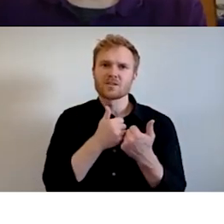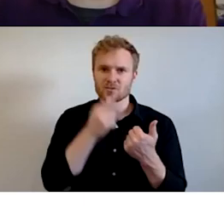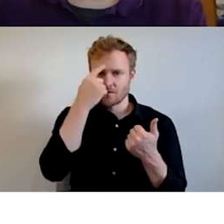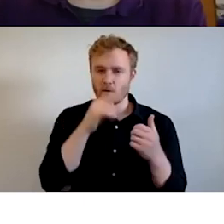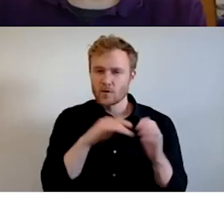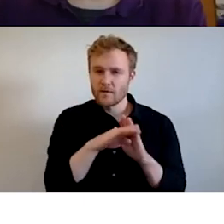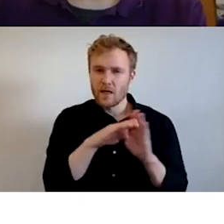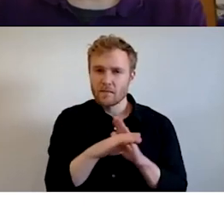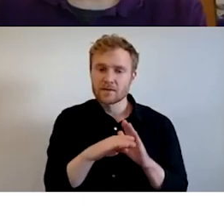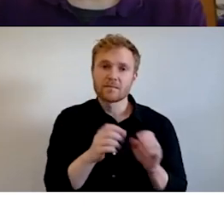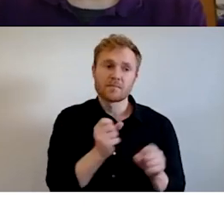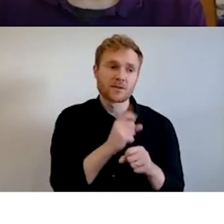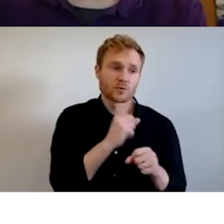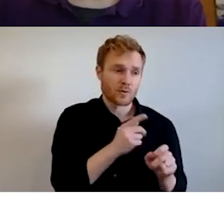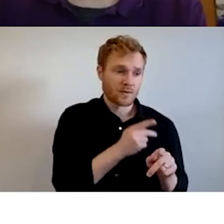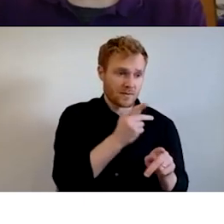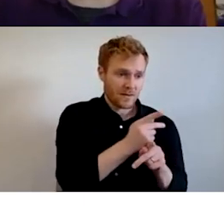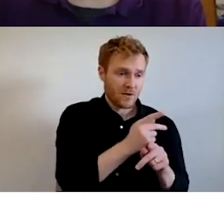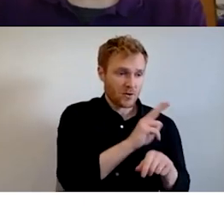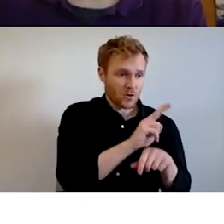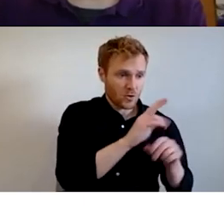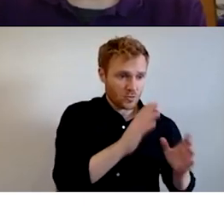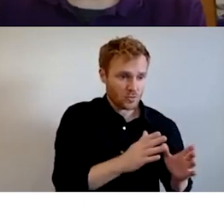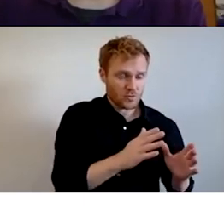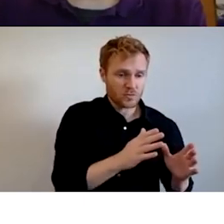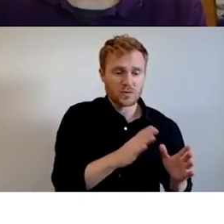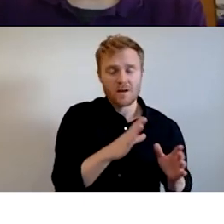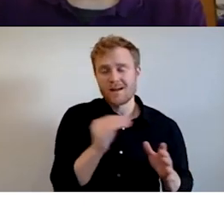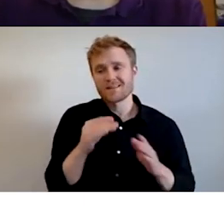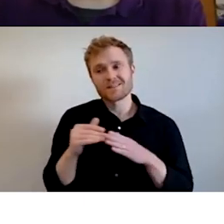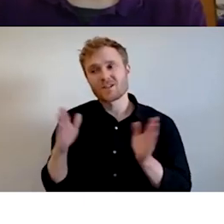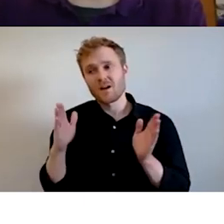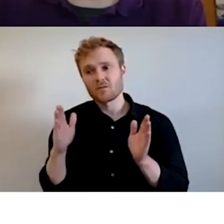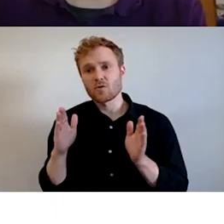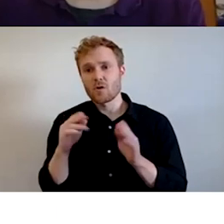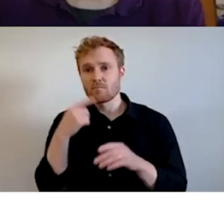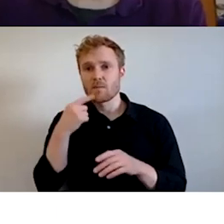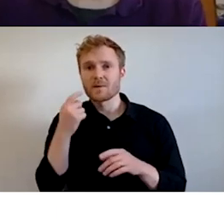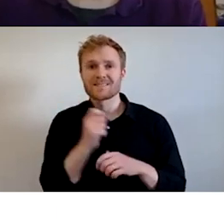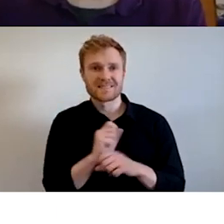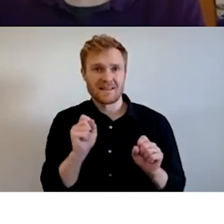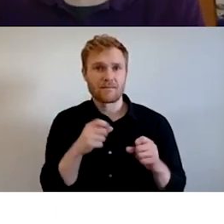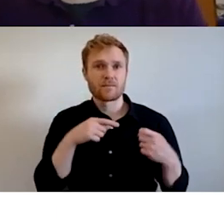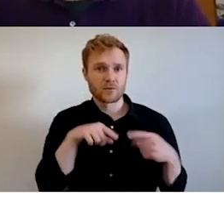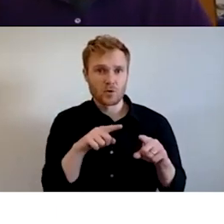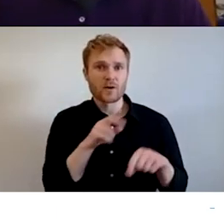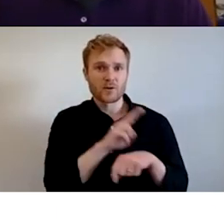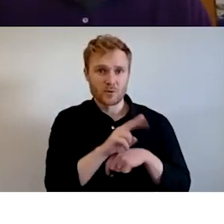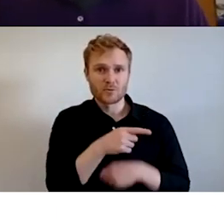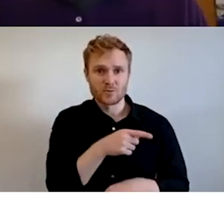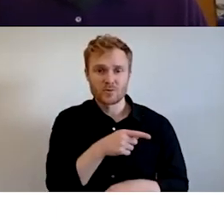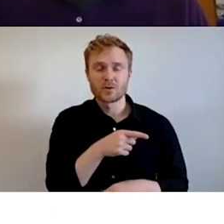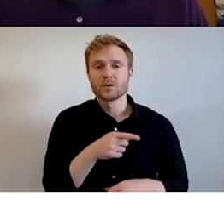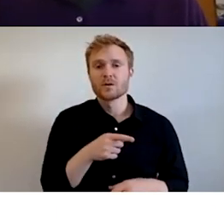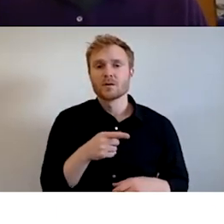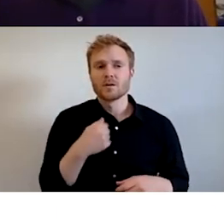keeping both the users of that shooting range and the general public, um, safe during its operations. Um, you know, we would consult